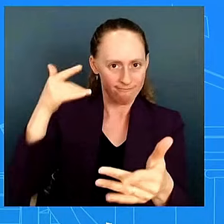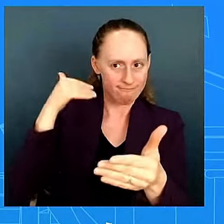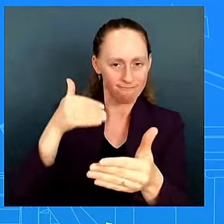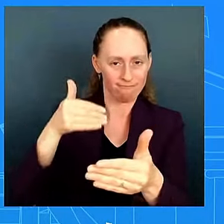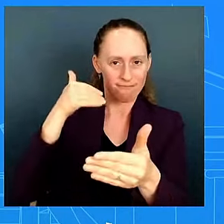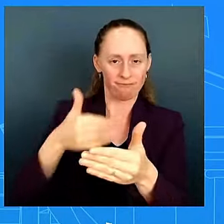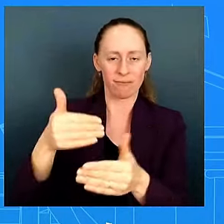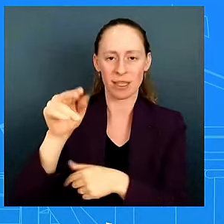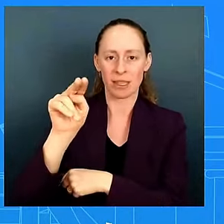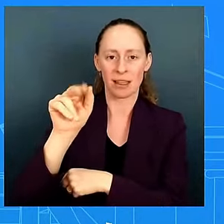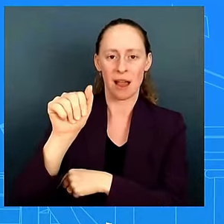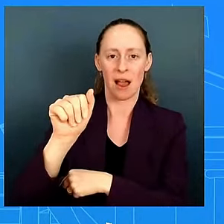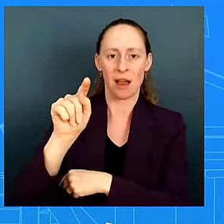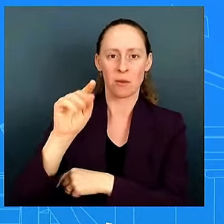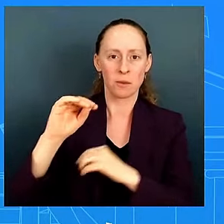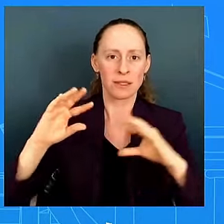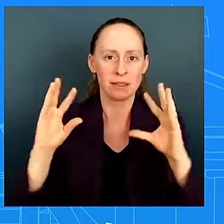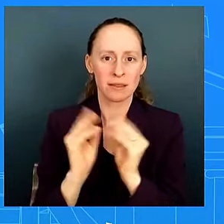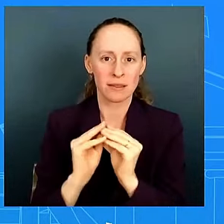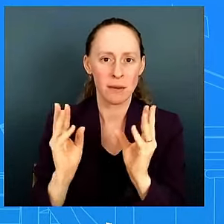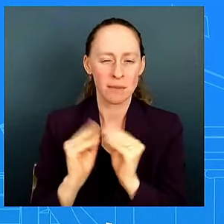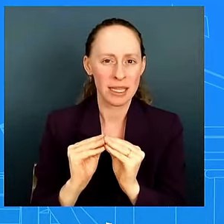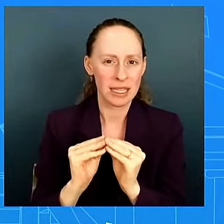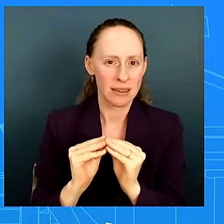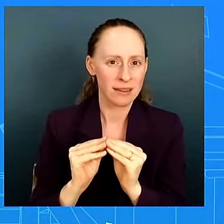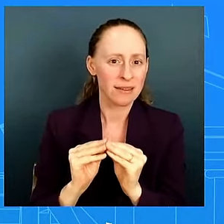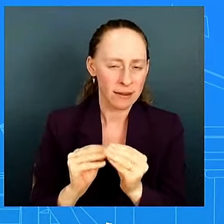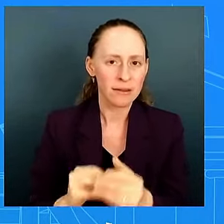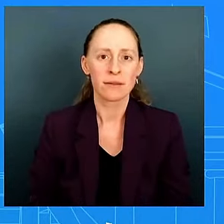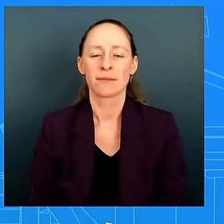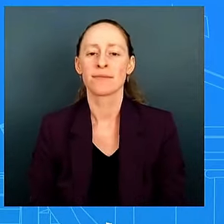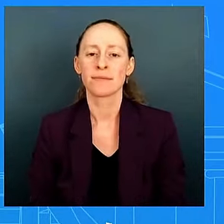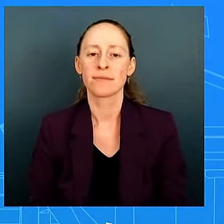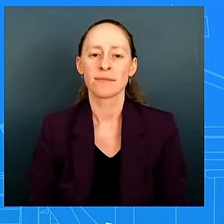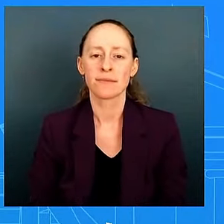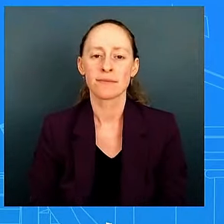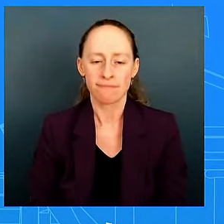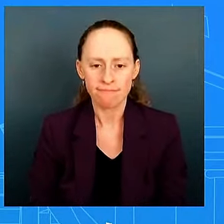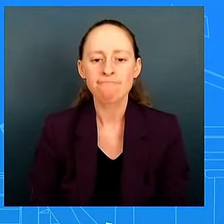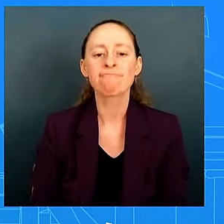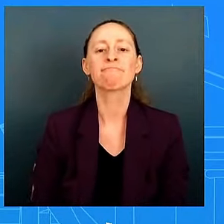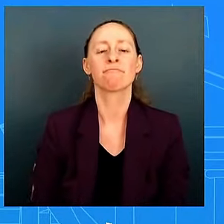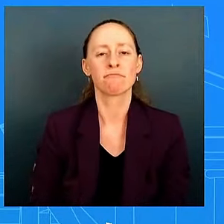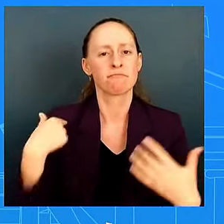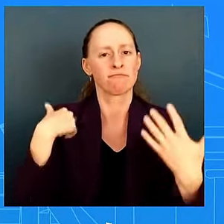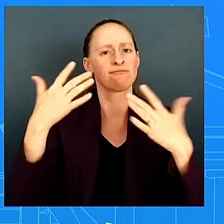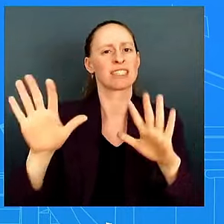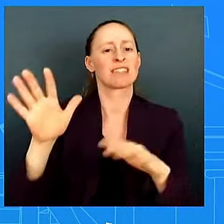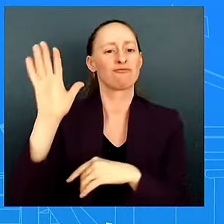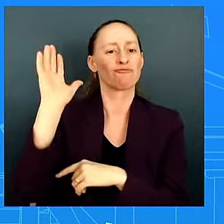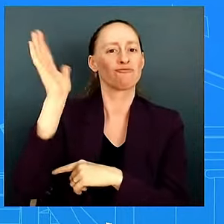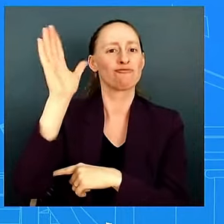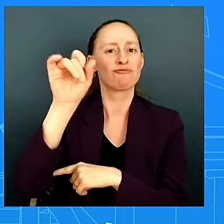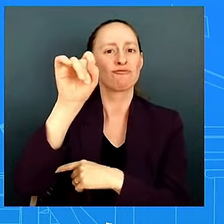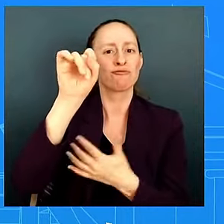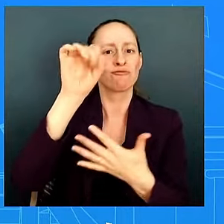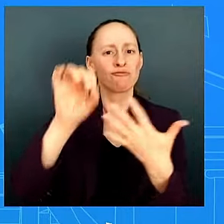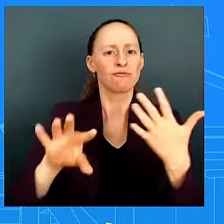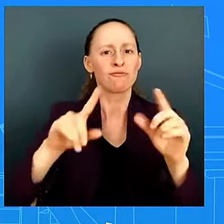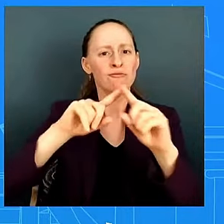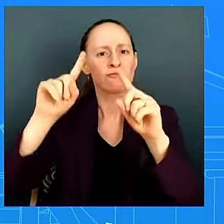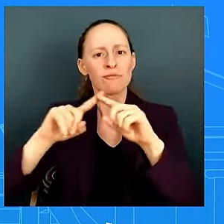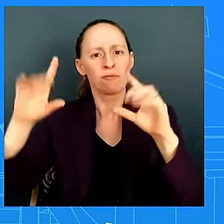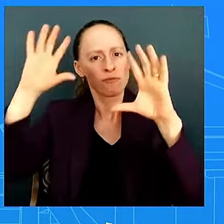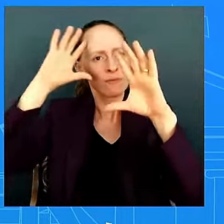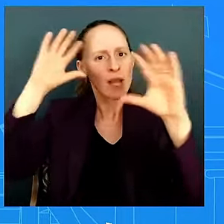as i talk about the president's record and what he's been able to do right he's been able to strengthen our our world view the way